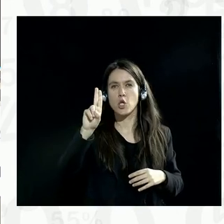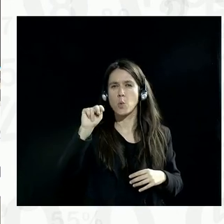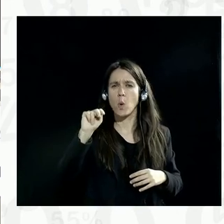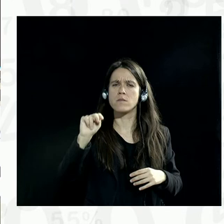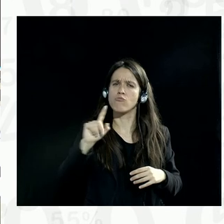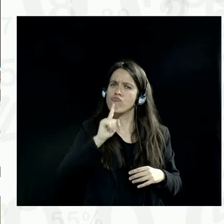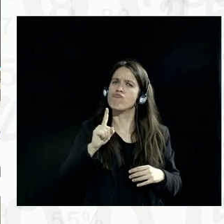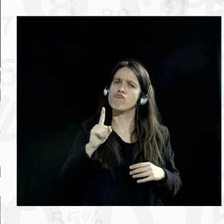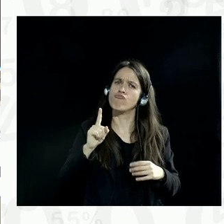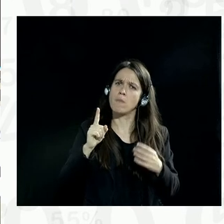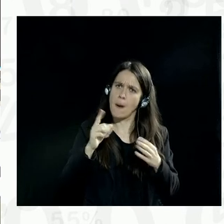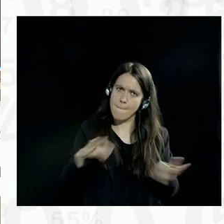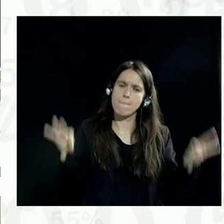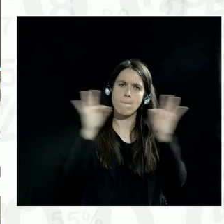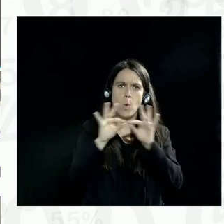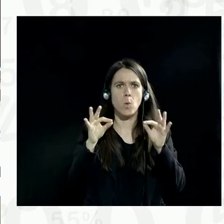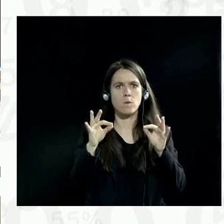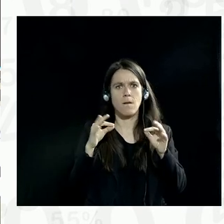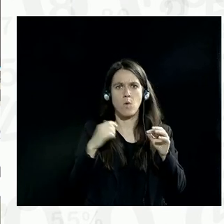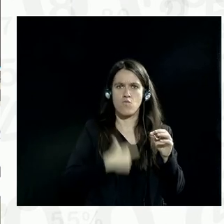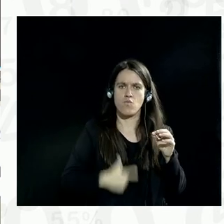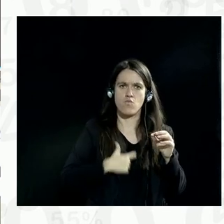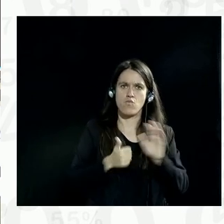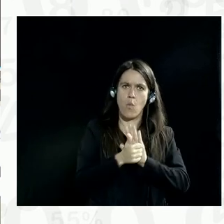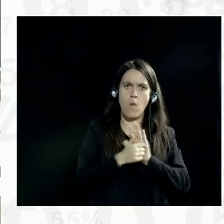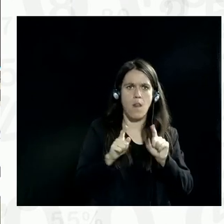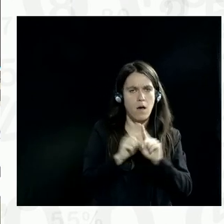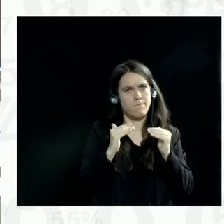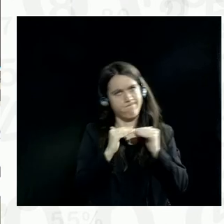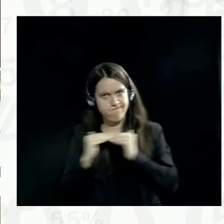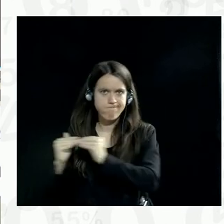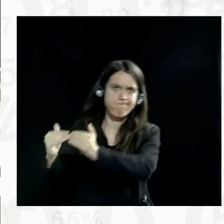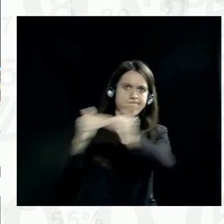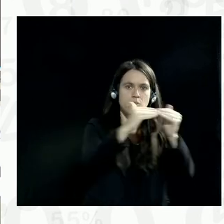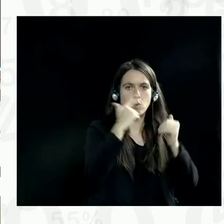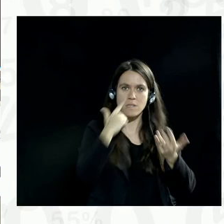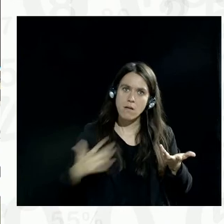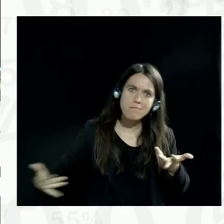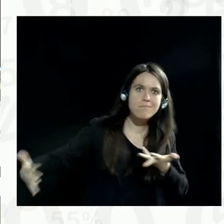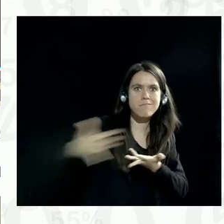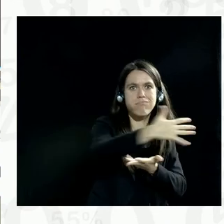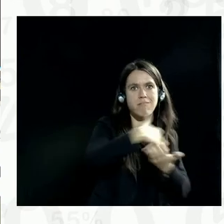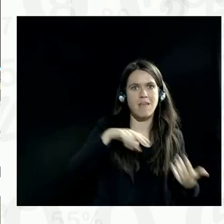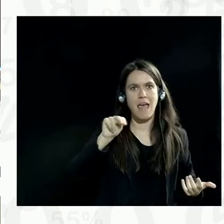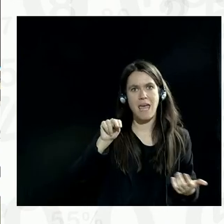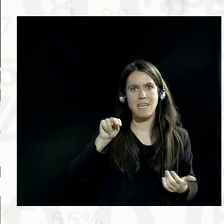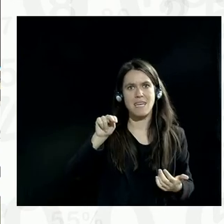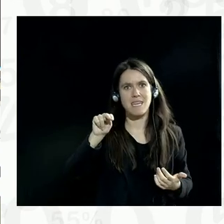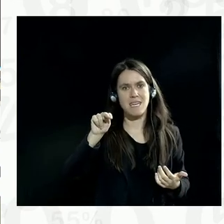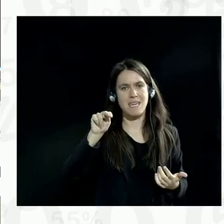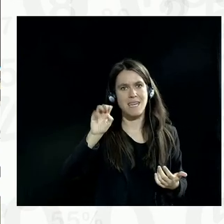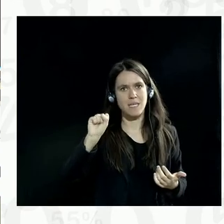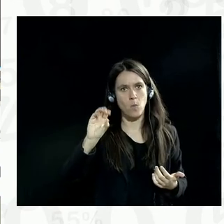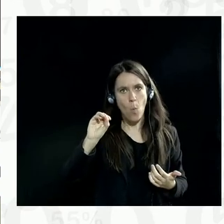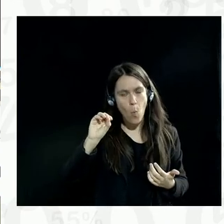harmonizing function here to really collect the NSOs and really put the NSOs in the